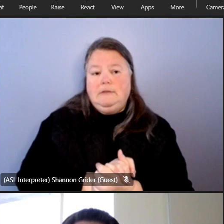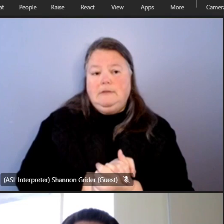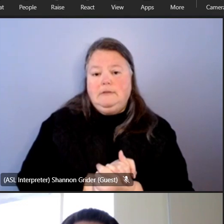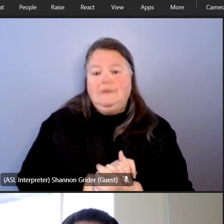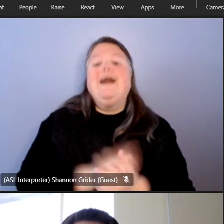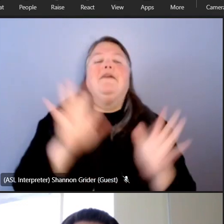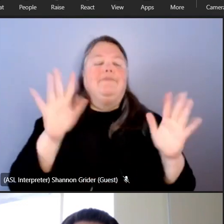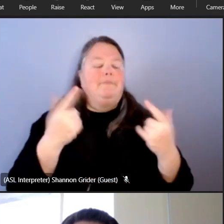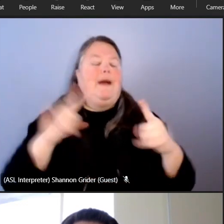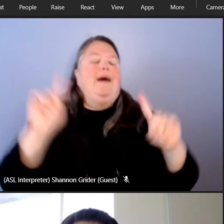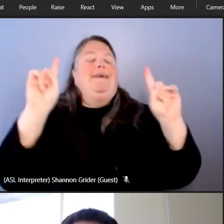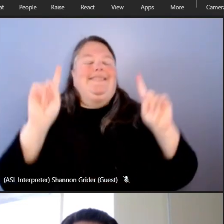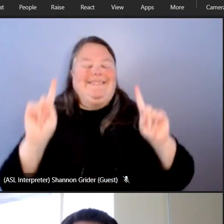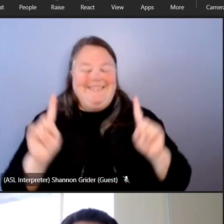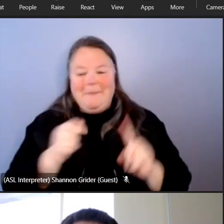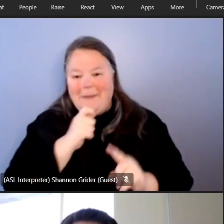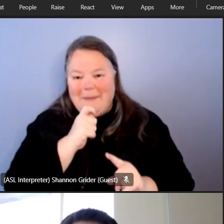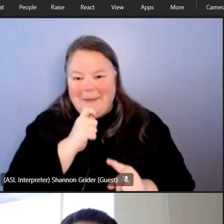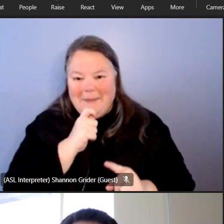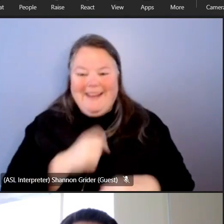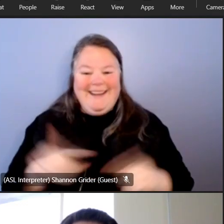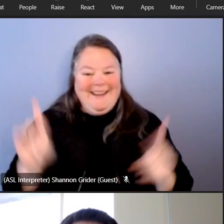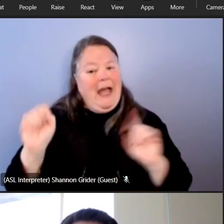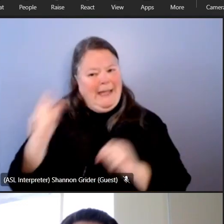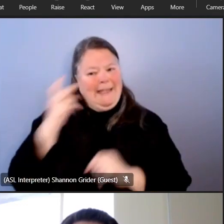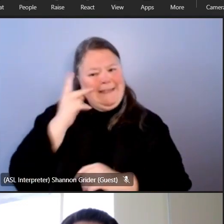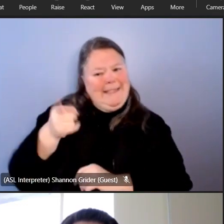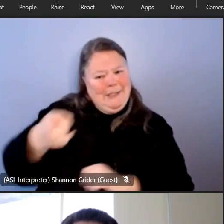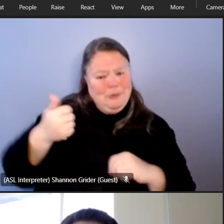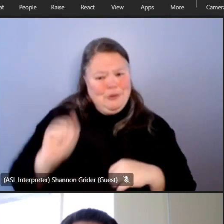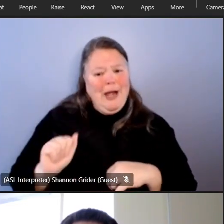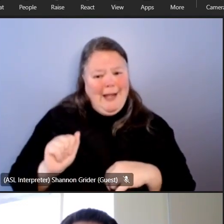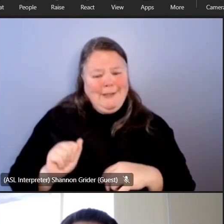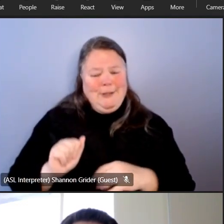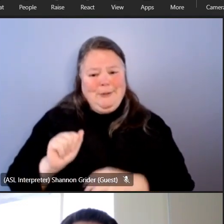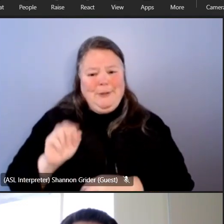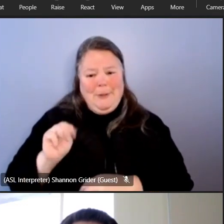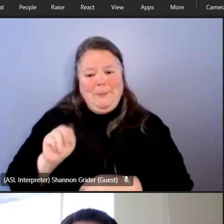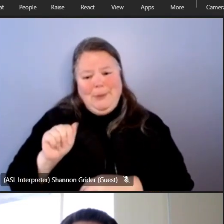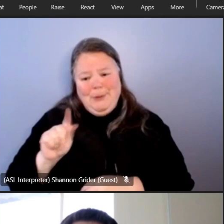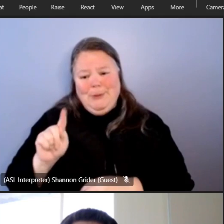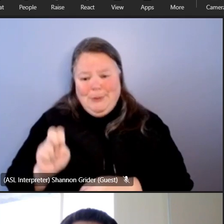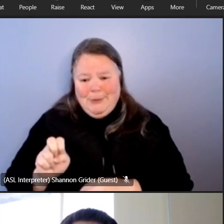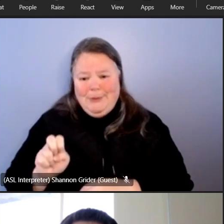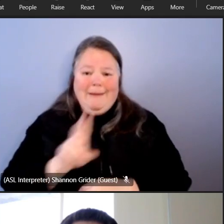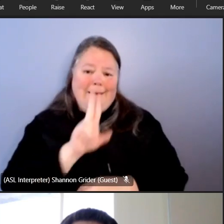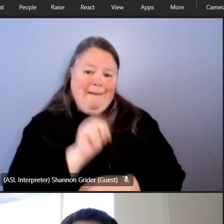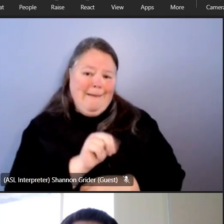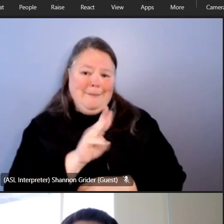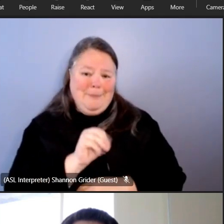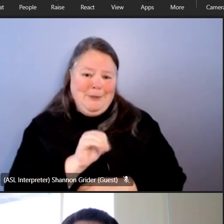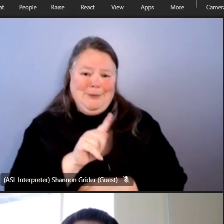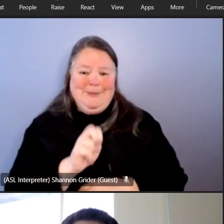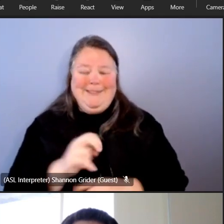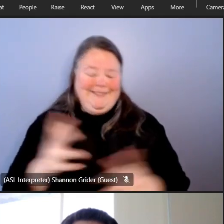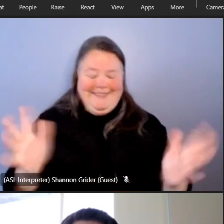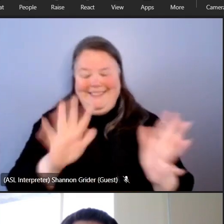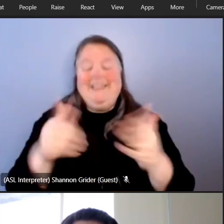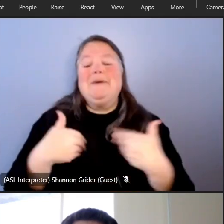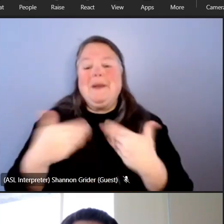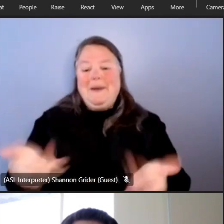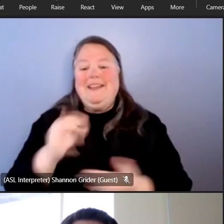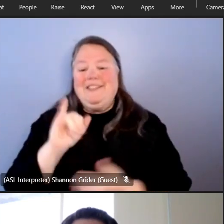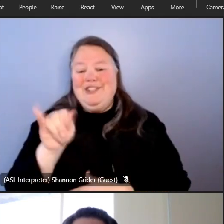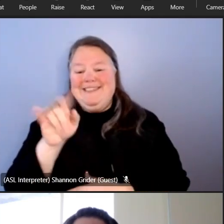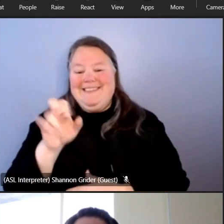here we go okay i was gonna say i could see you there trying to mute or unmute i don't know if that was a problem on our end or or what not but go ahead